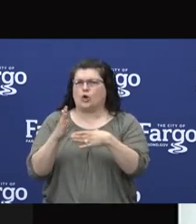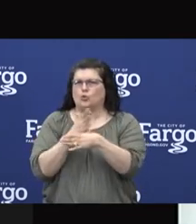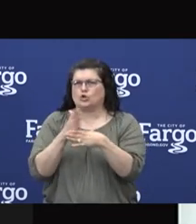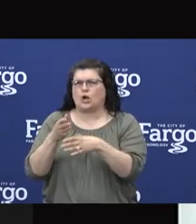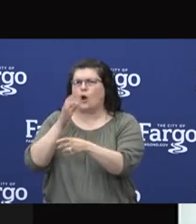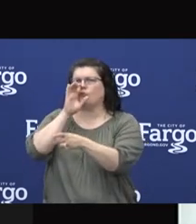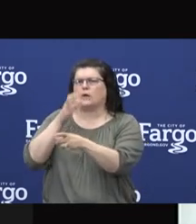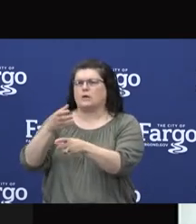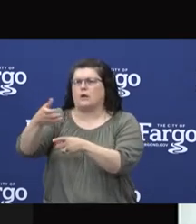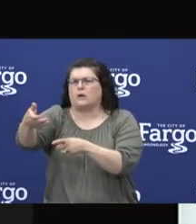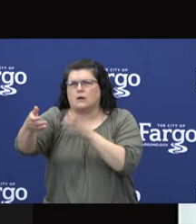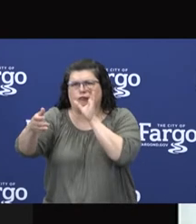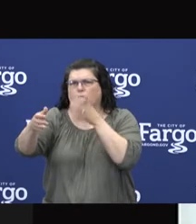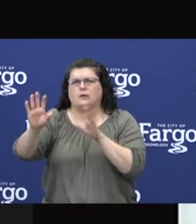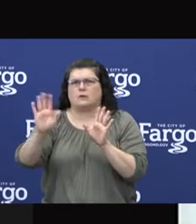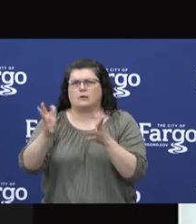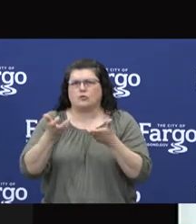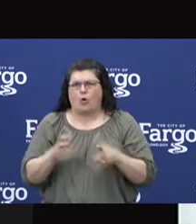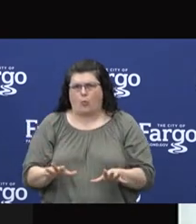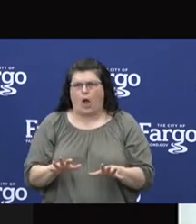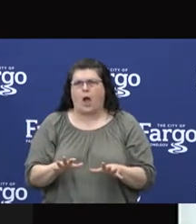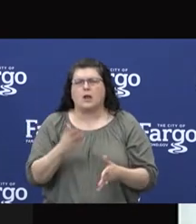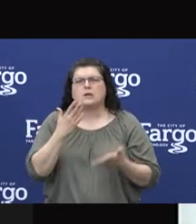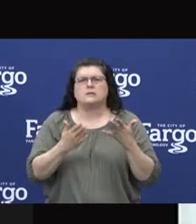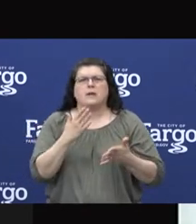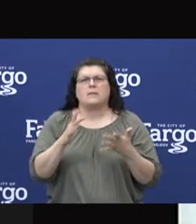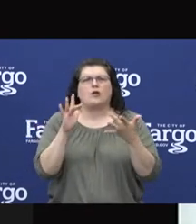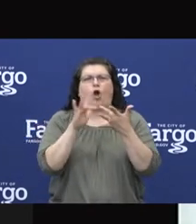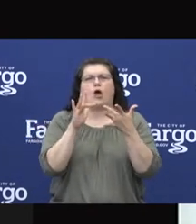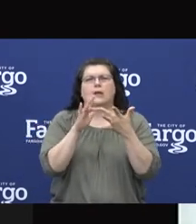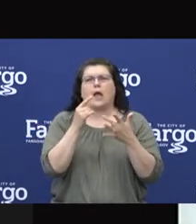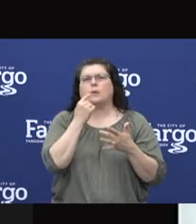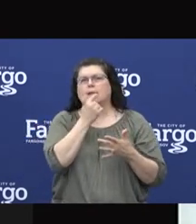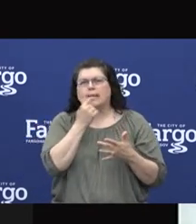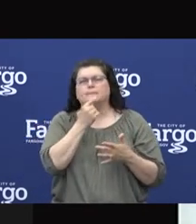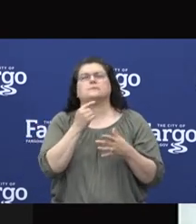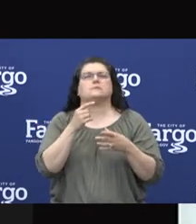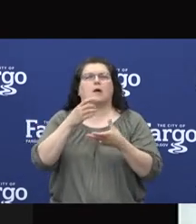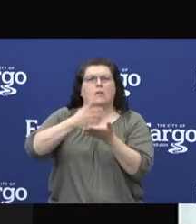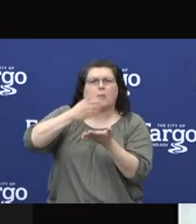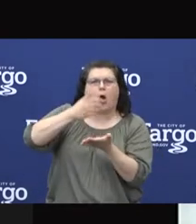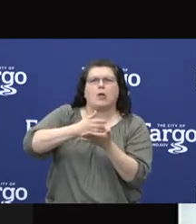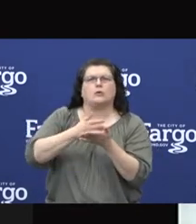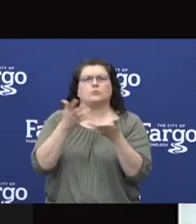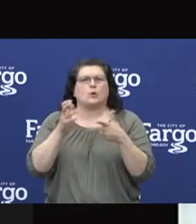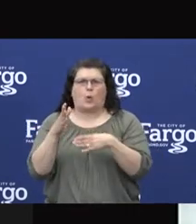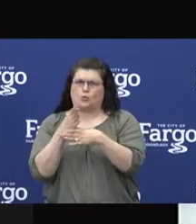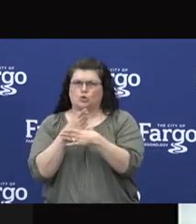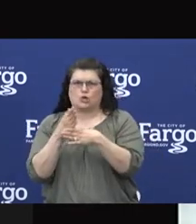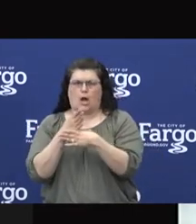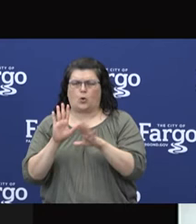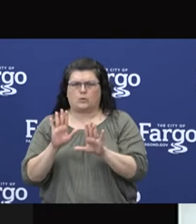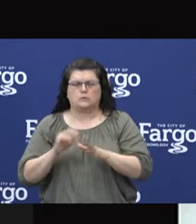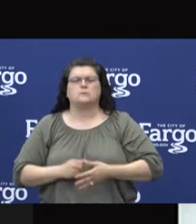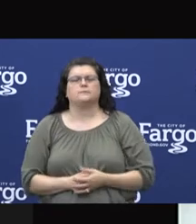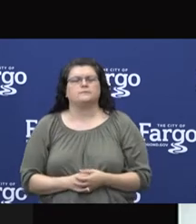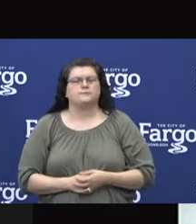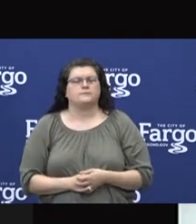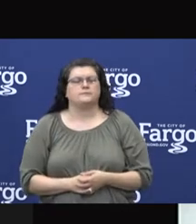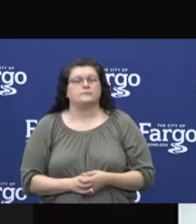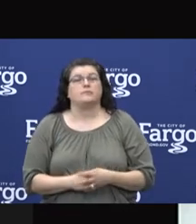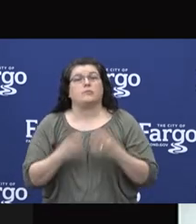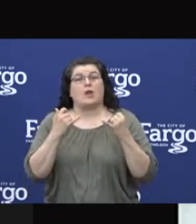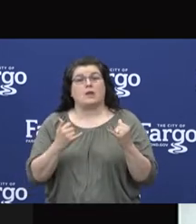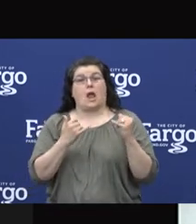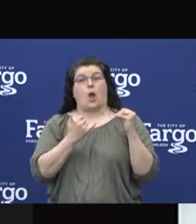spread from respiratory droplets and or mouth or lip contacts on the bottles. With the recent COVID restrictions,